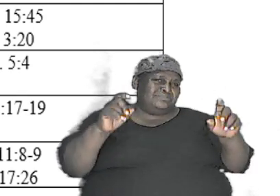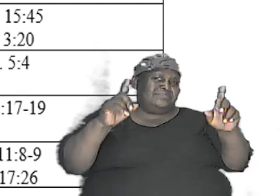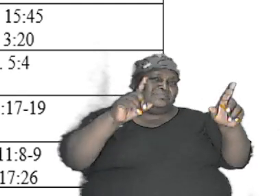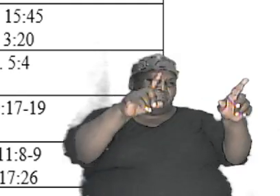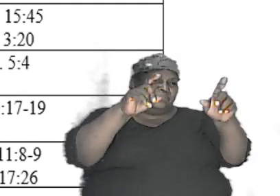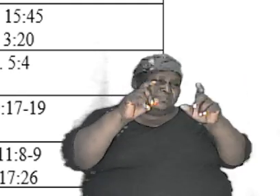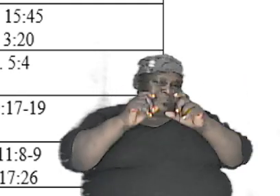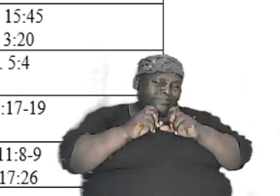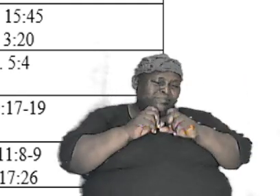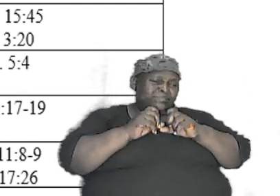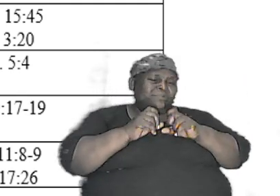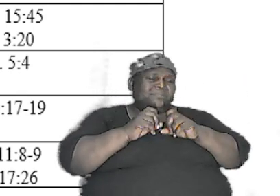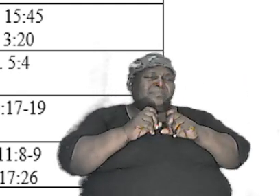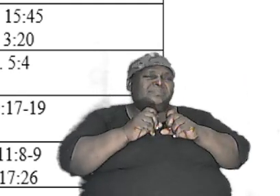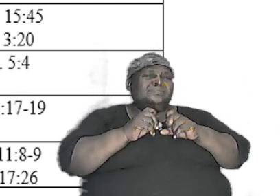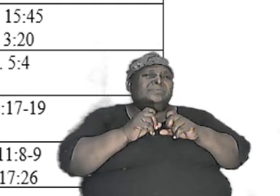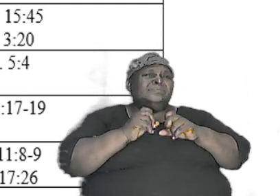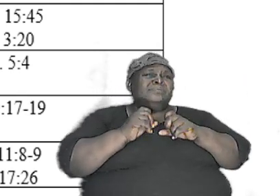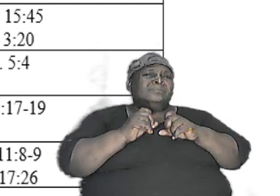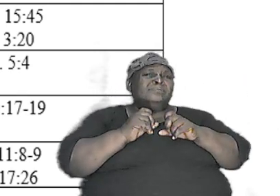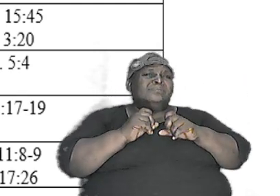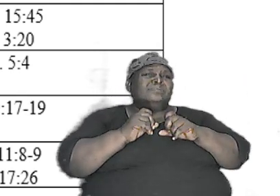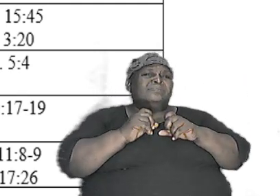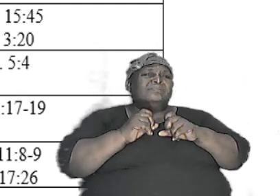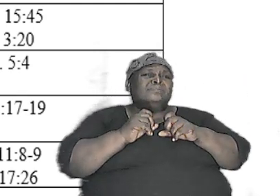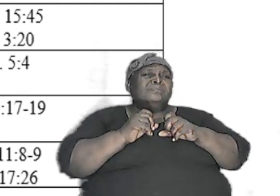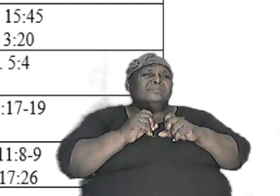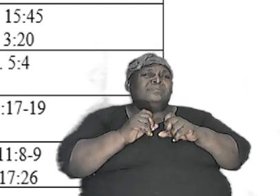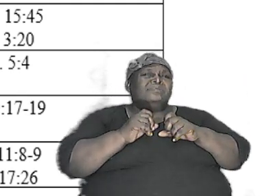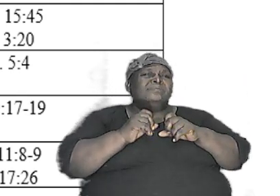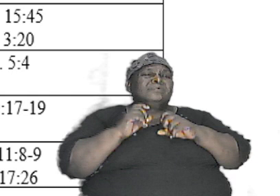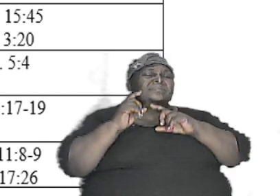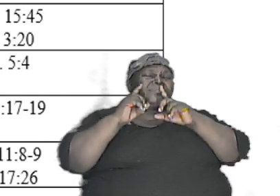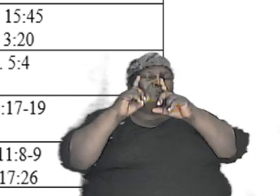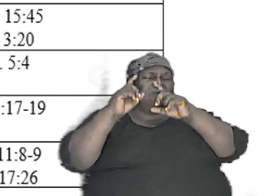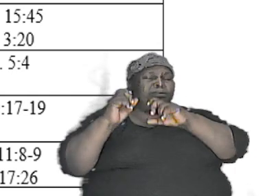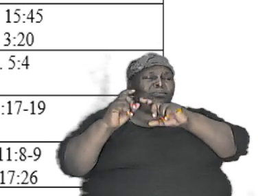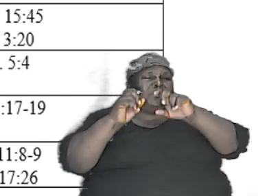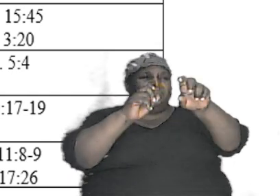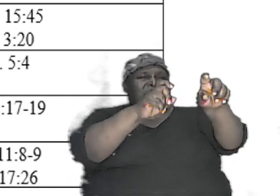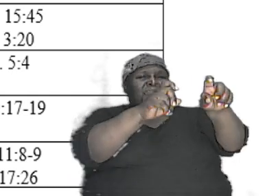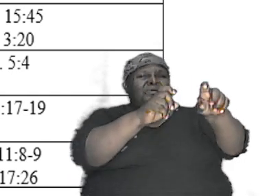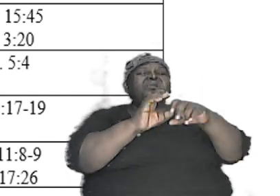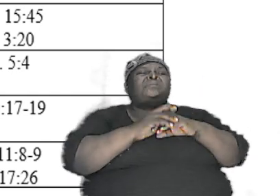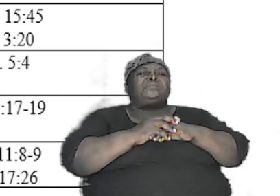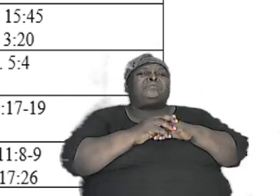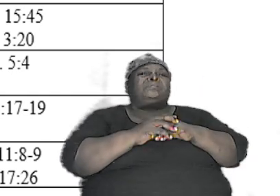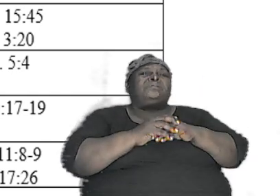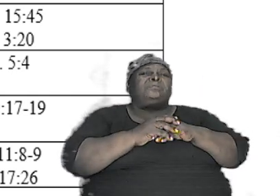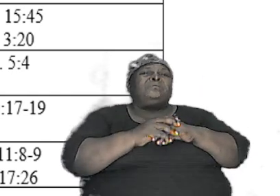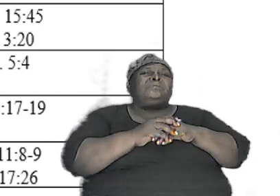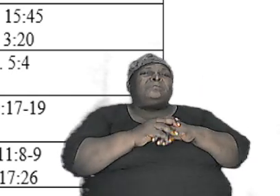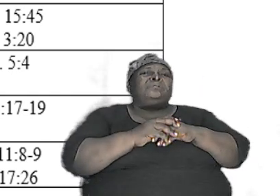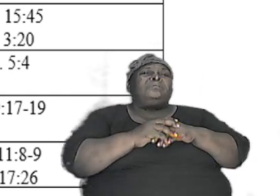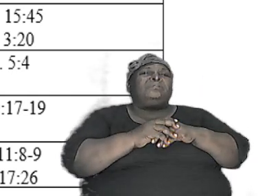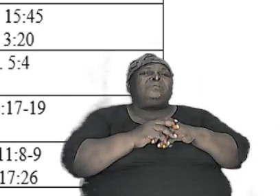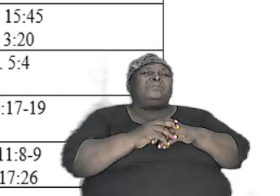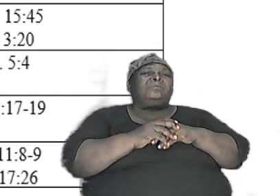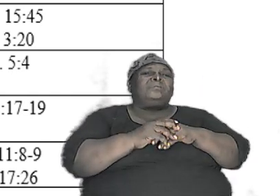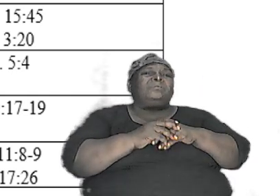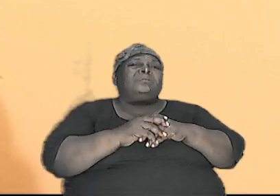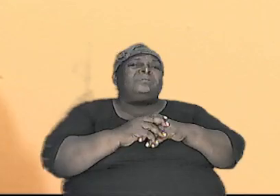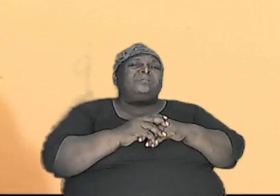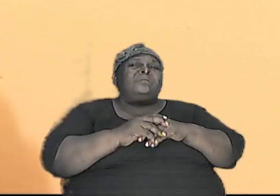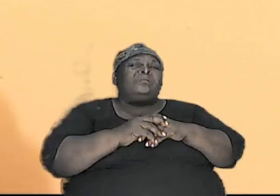would like to pose that I would like to put to us and build